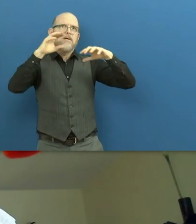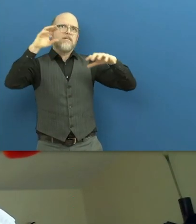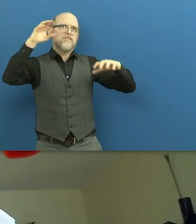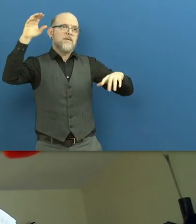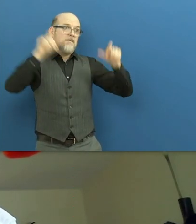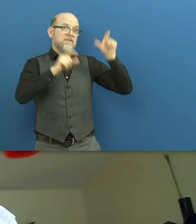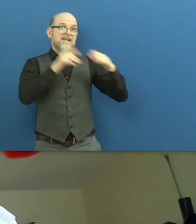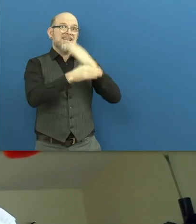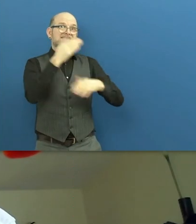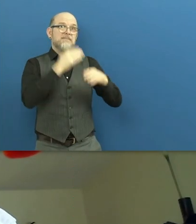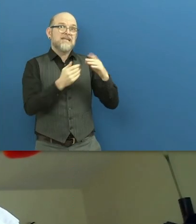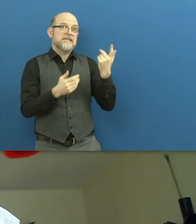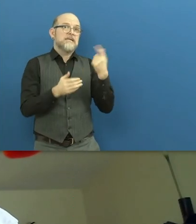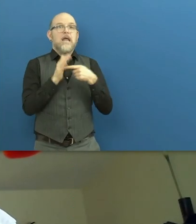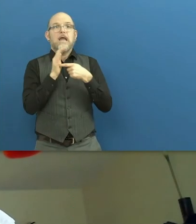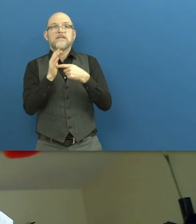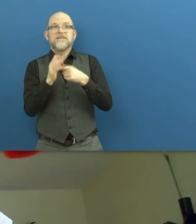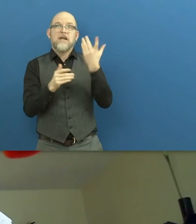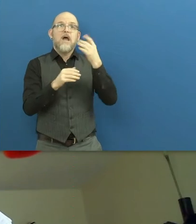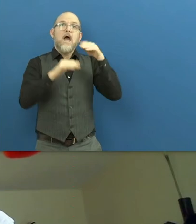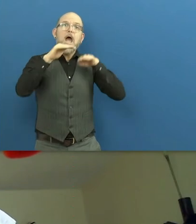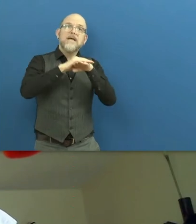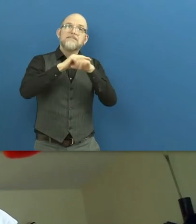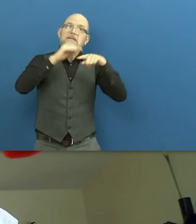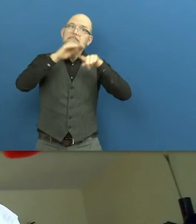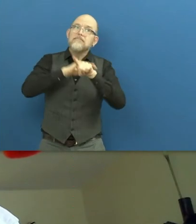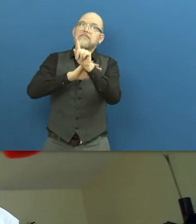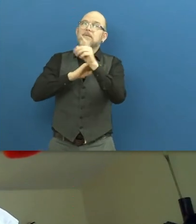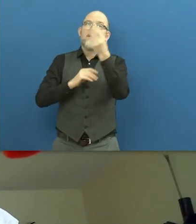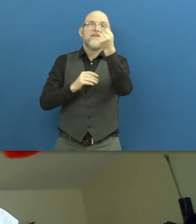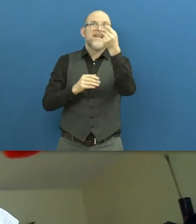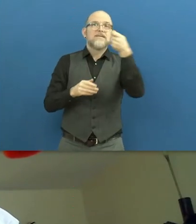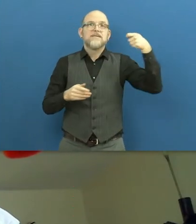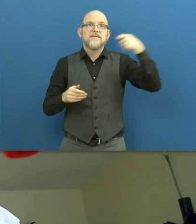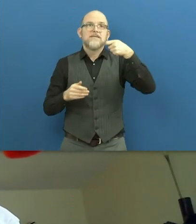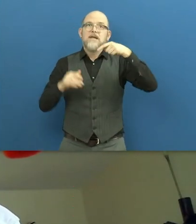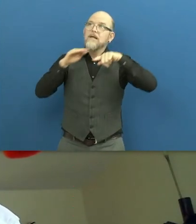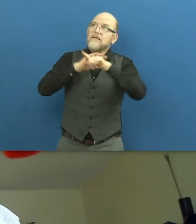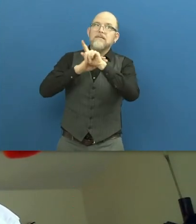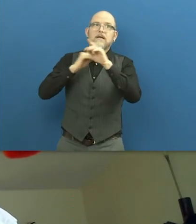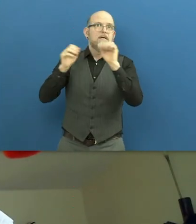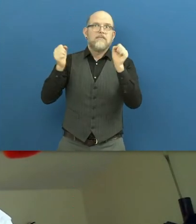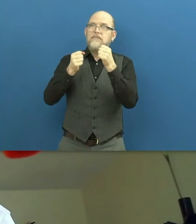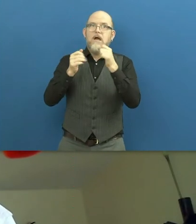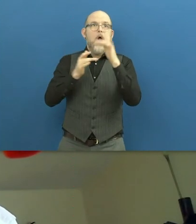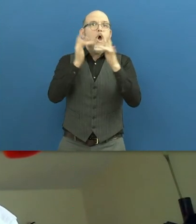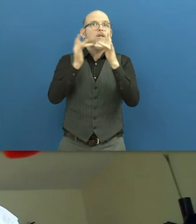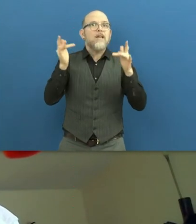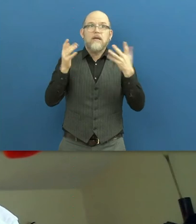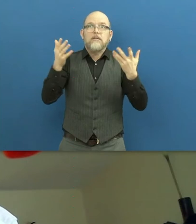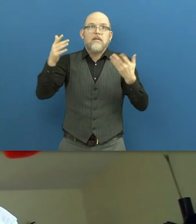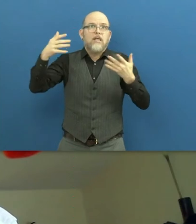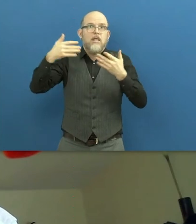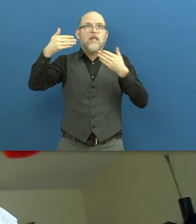availability, affordability, and accessibility to online platform and assistive technology. In our